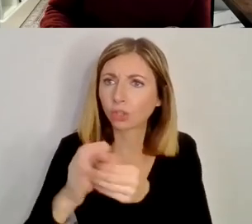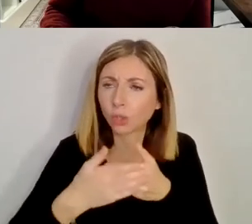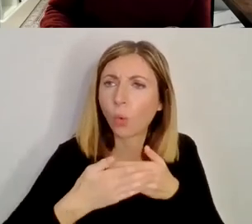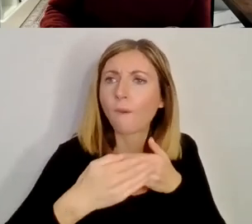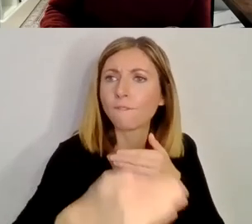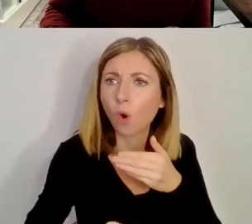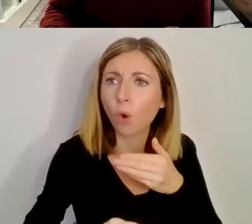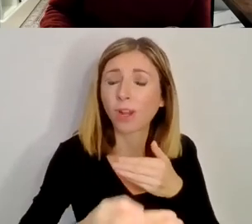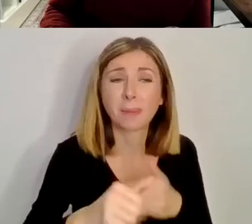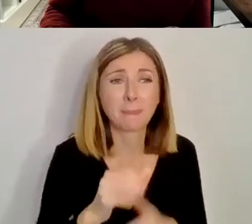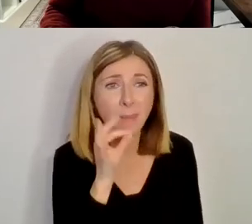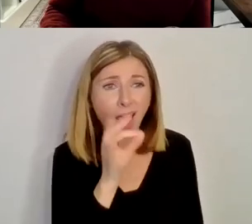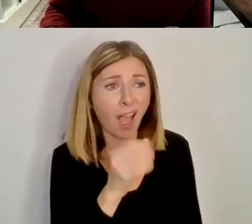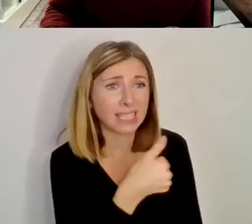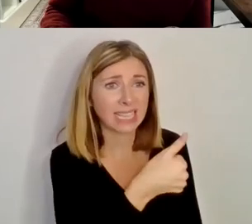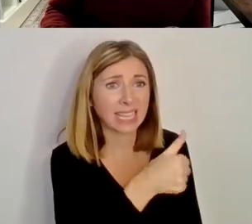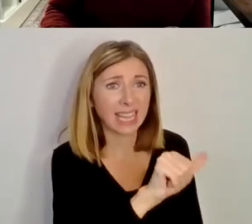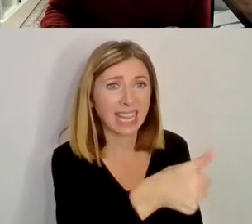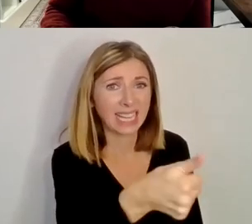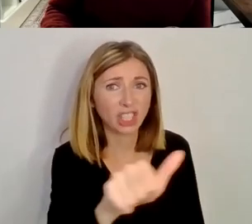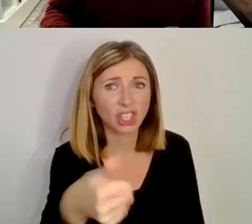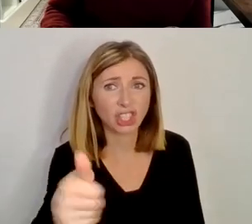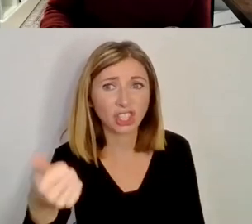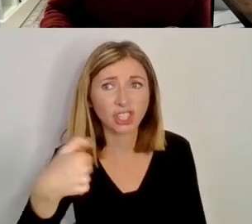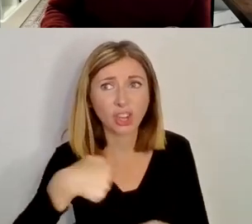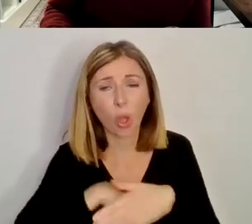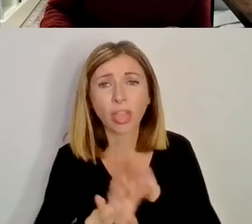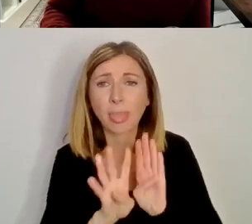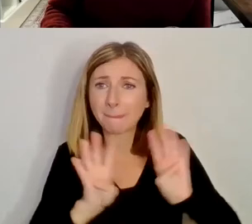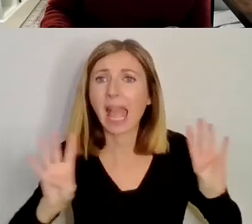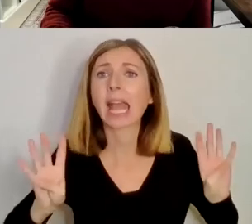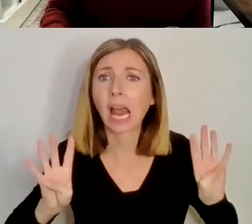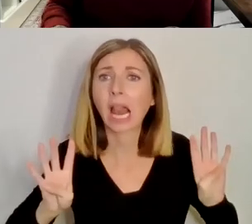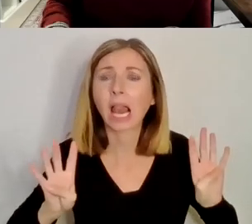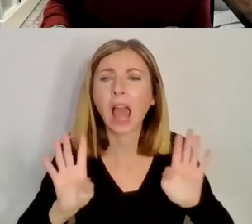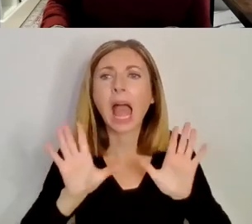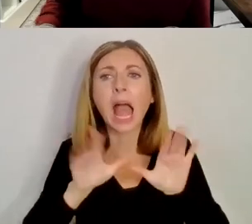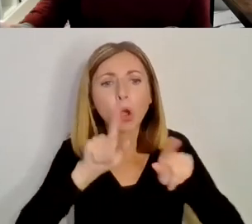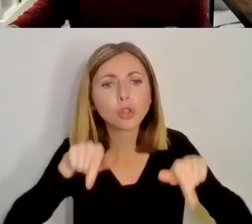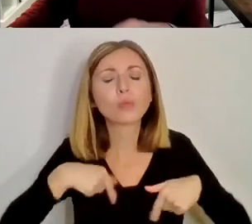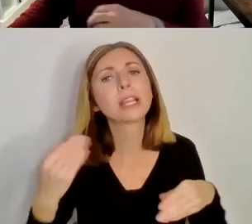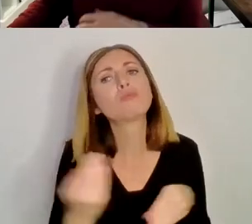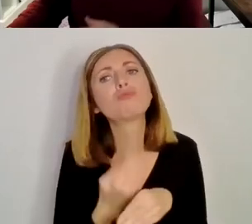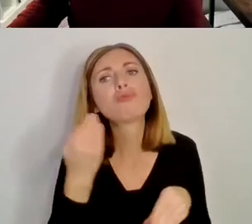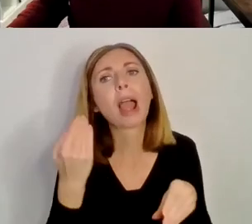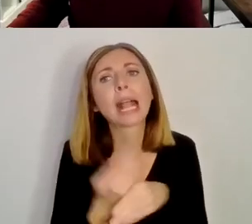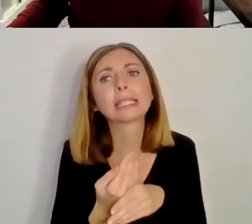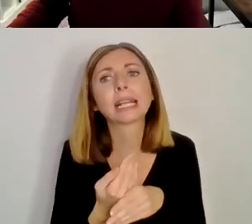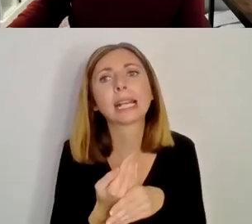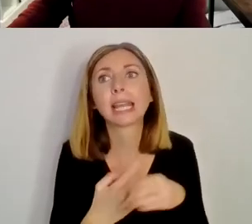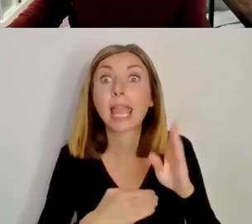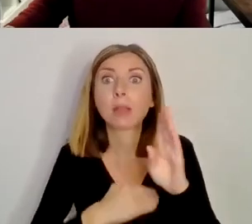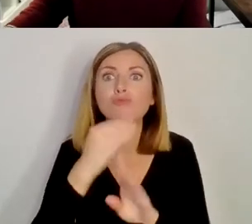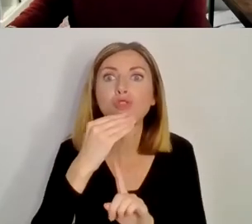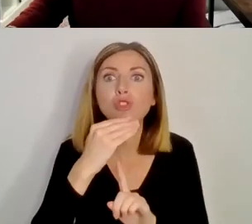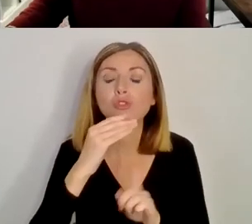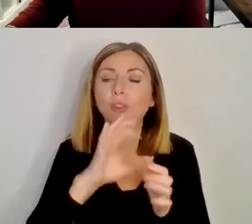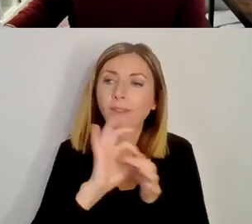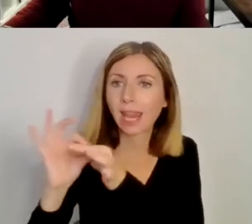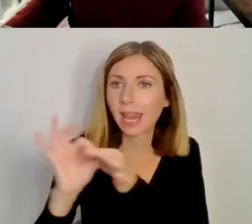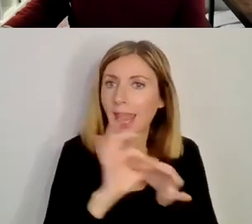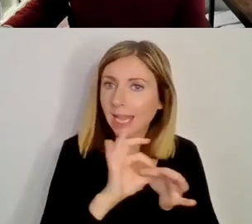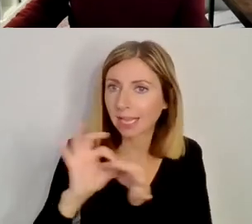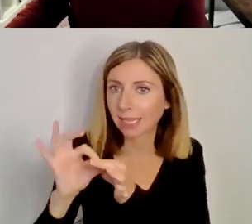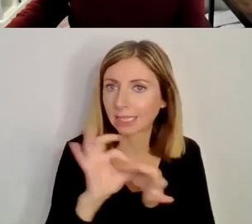know, is there a way we can think of building our links in a practical way, you know, between the two sides of the Moyle, as we said. And I think this is very important because we,